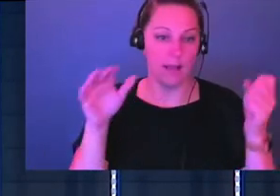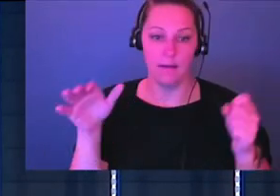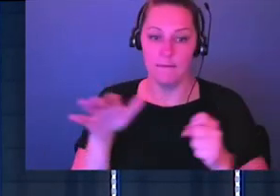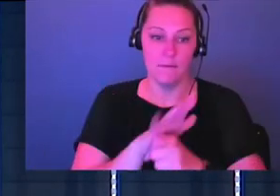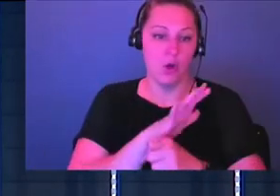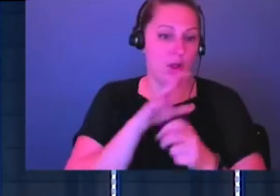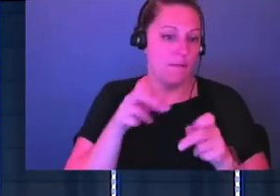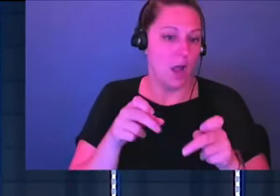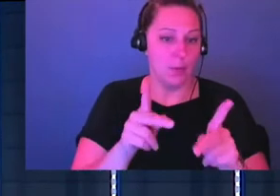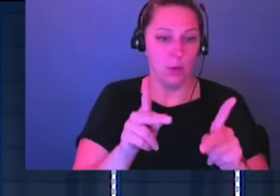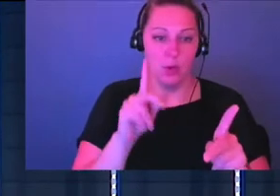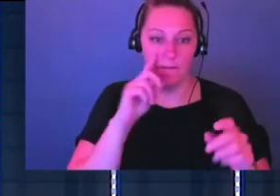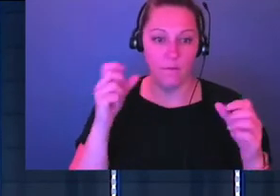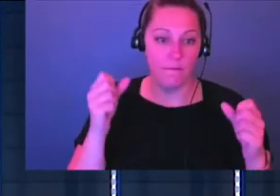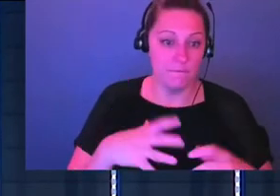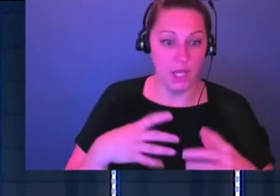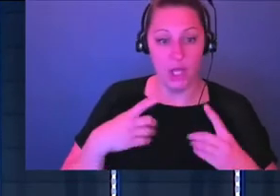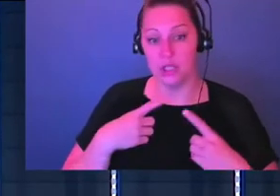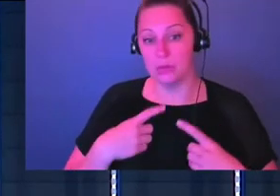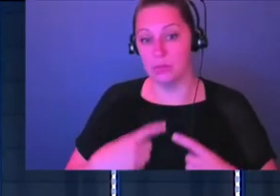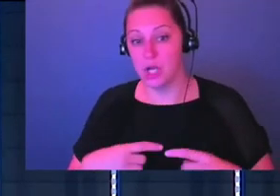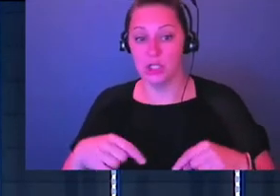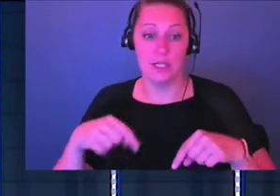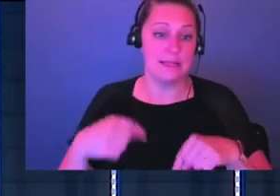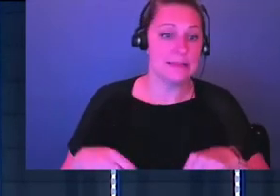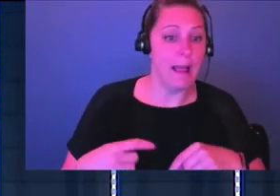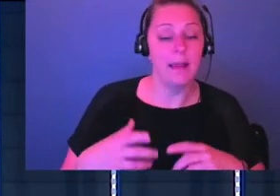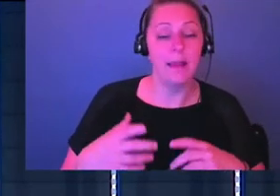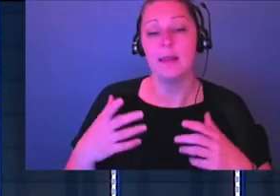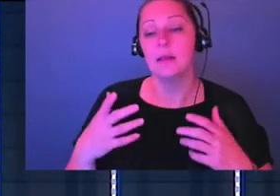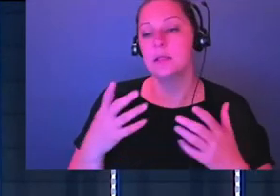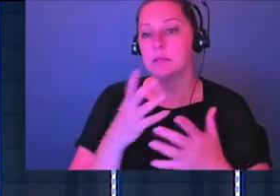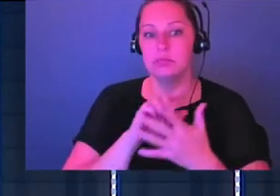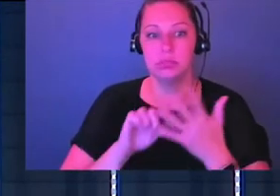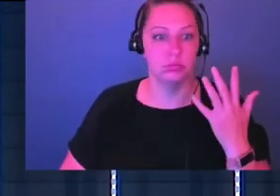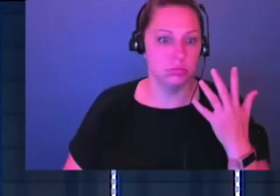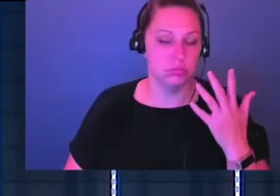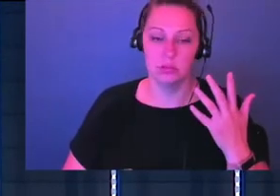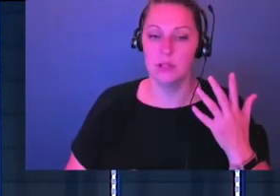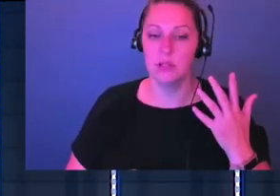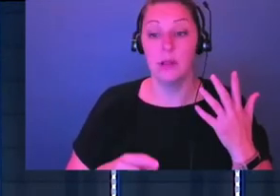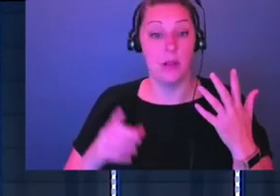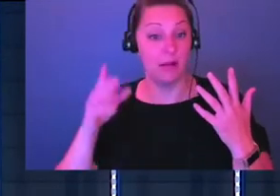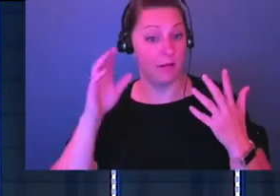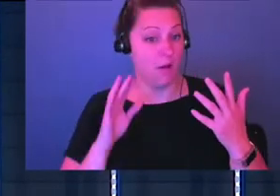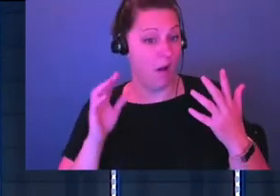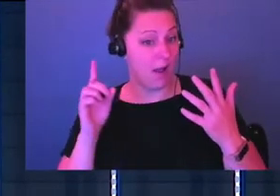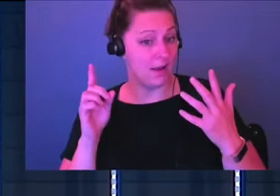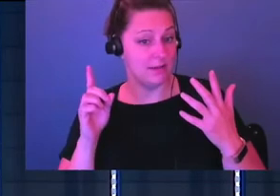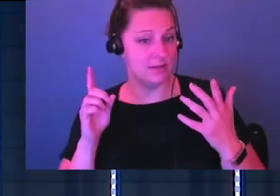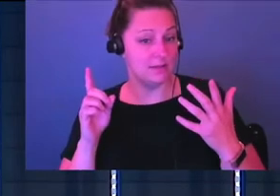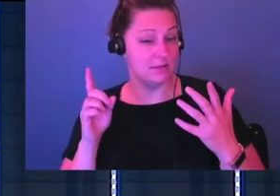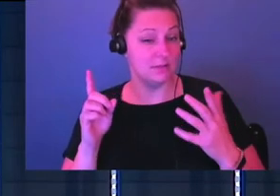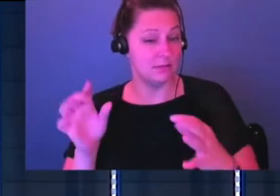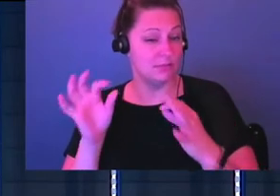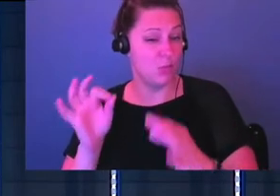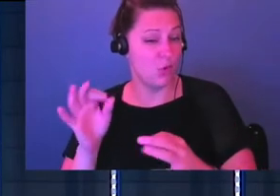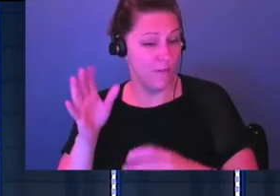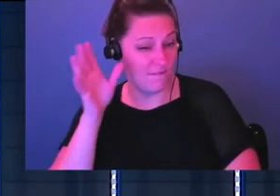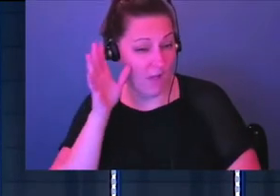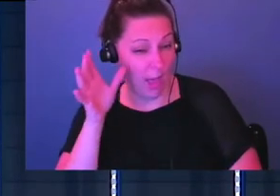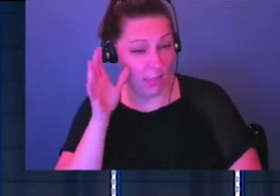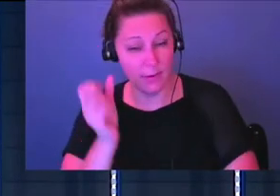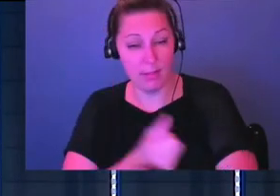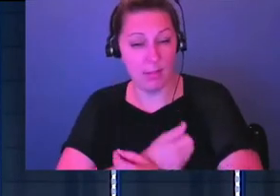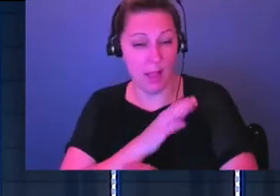opportunities for fear, for depression, for anxiety, for all this stuff. And one thing that God wants to do because he is a good father who cares for his kids and